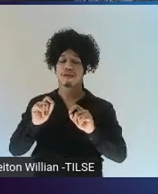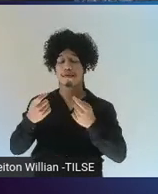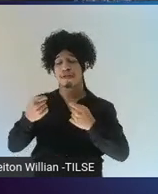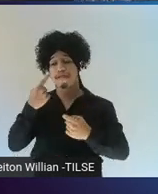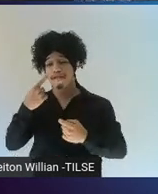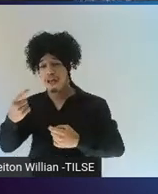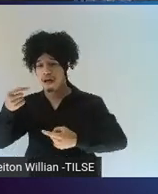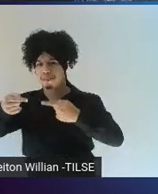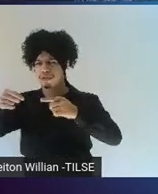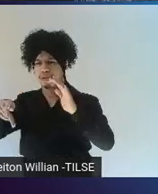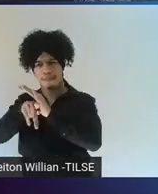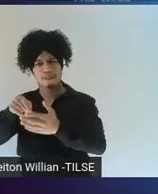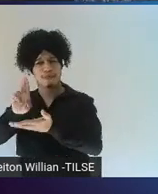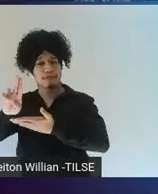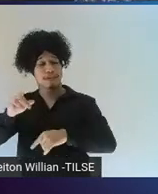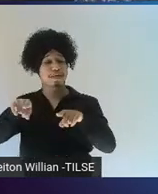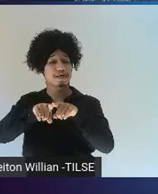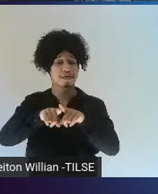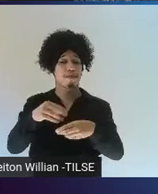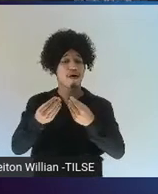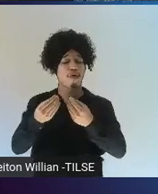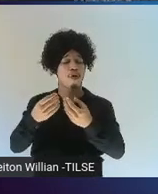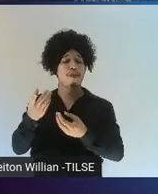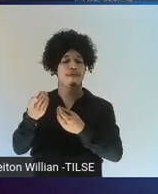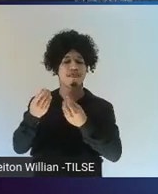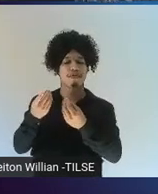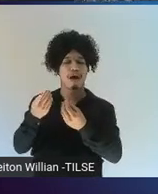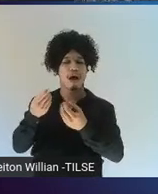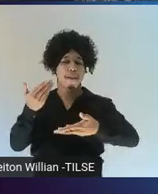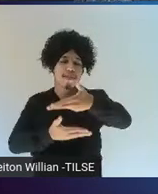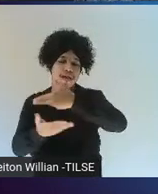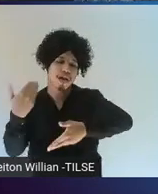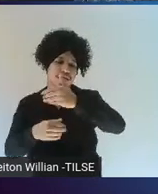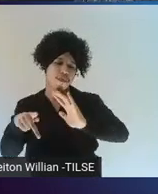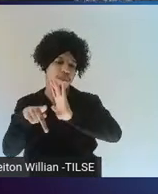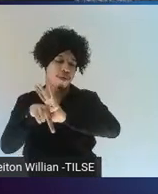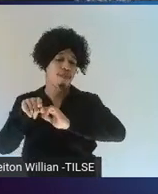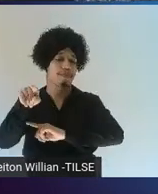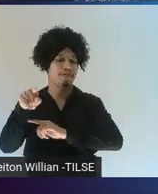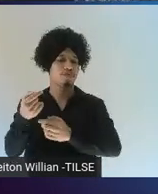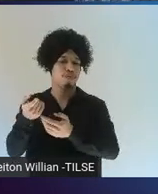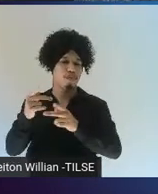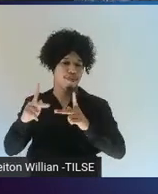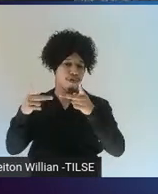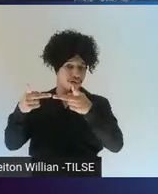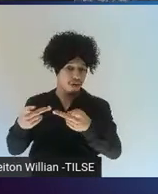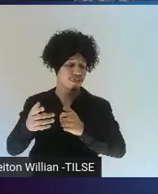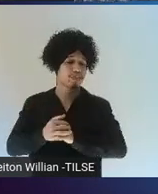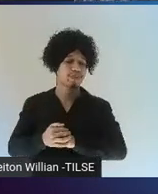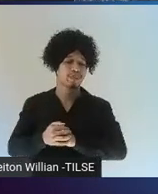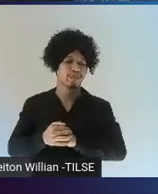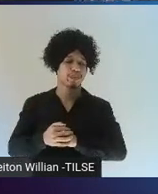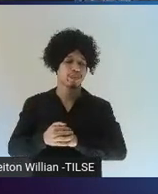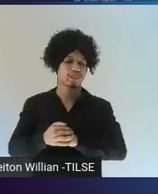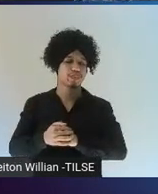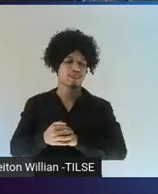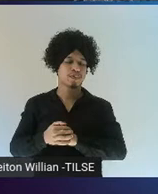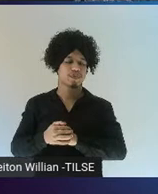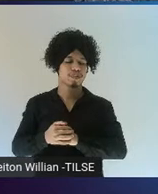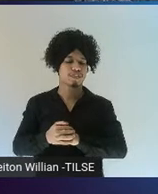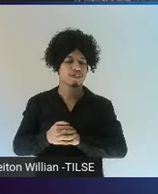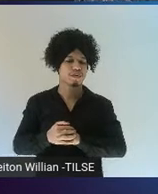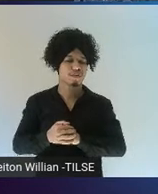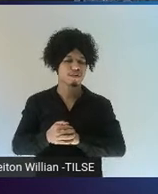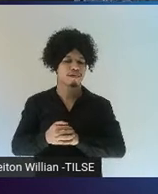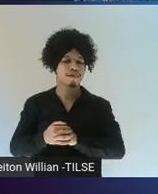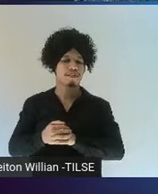So, interesting that two studies from two different parts of the world kind of come to the same conclusion about that. And there was a